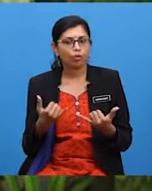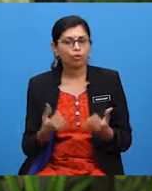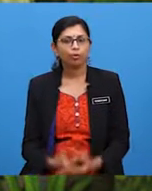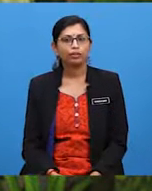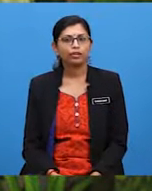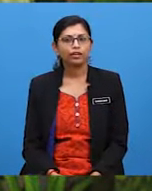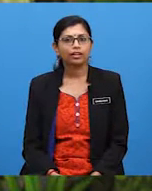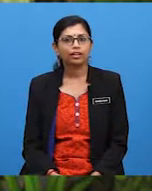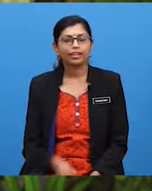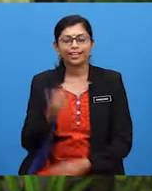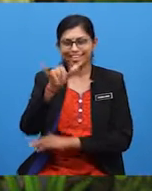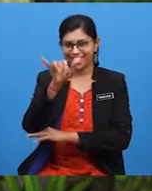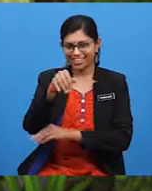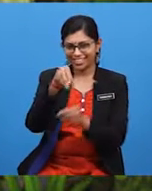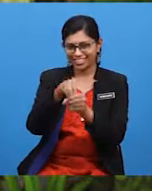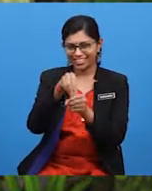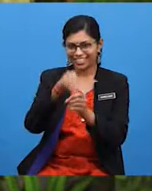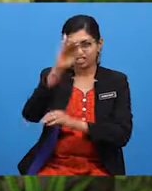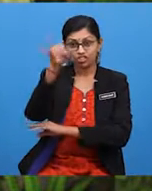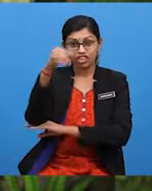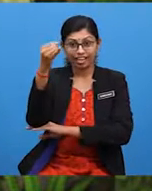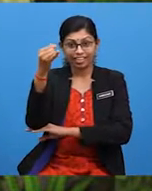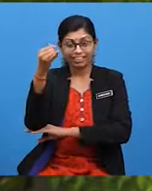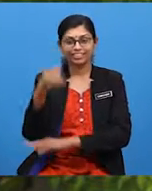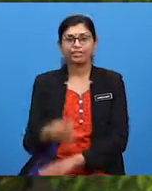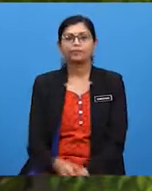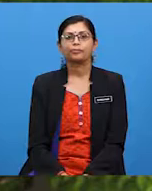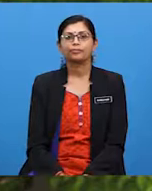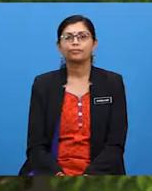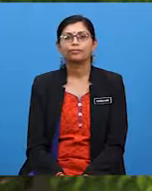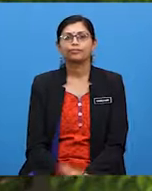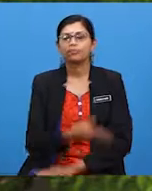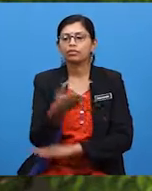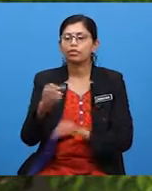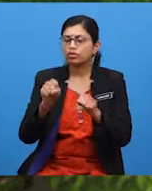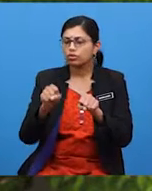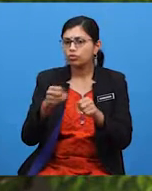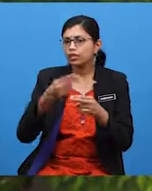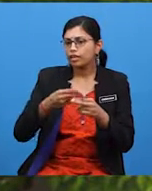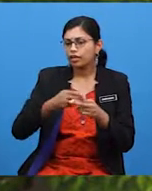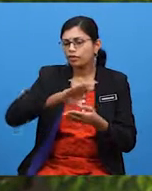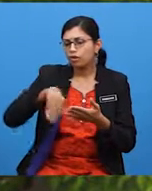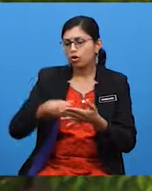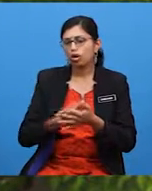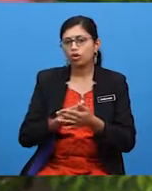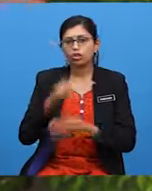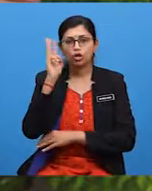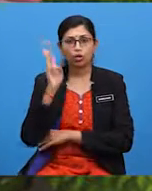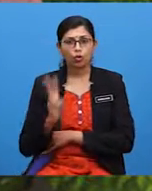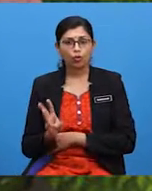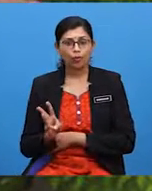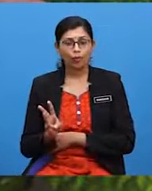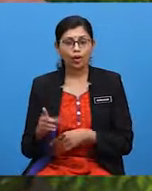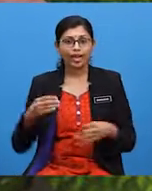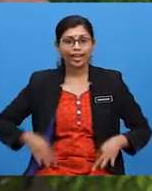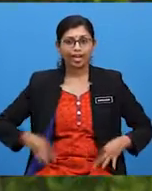Yes, I'm in the middle of a jungle. Can you name all of the wildlife that you see here?